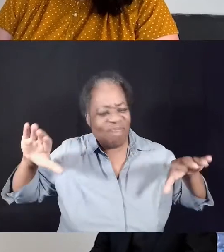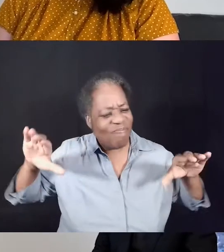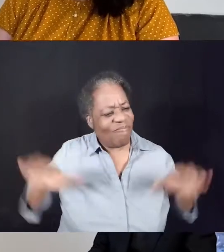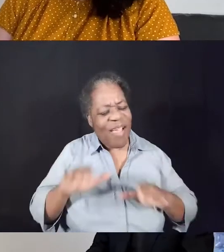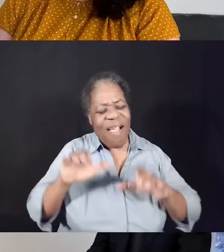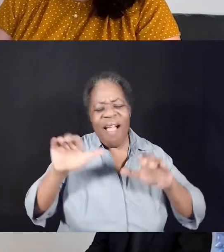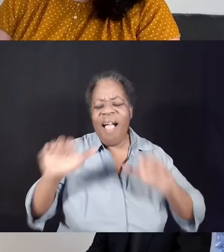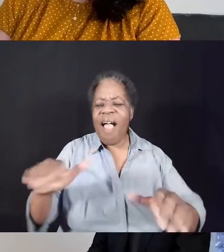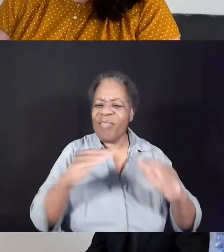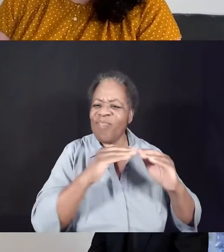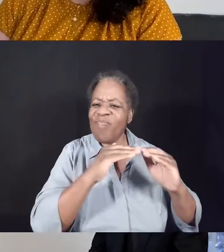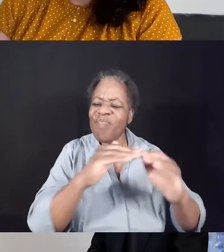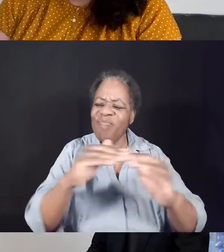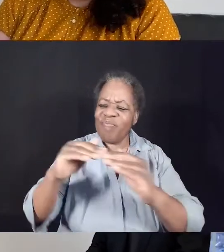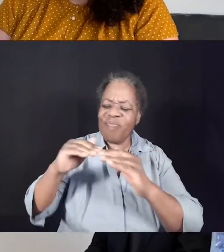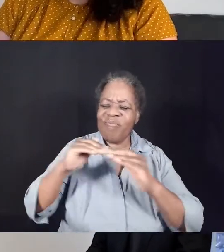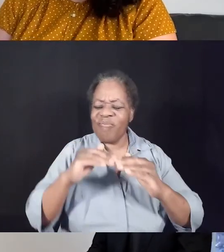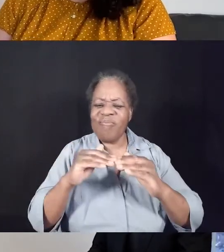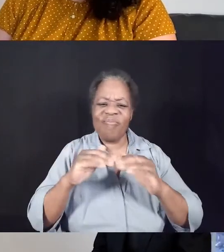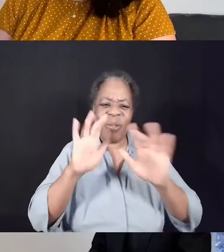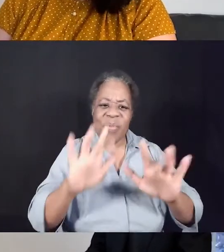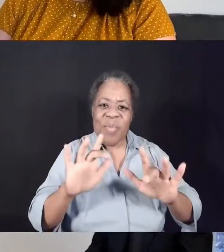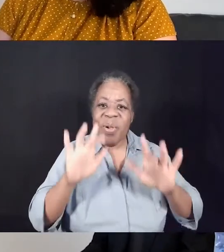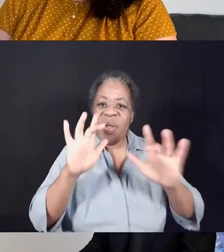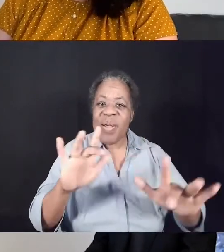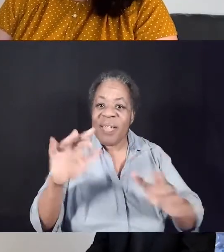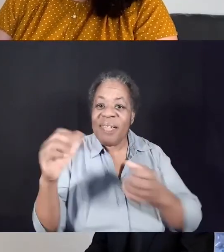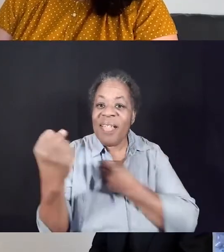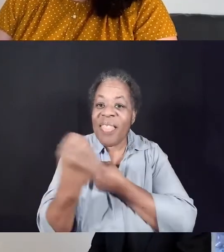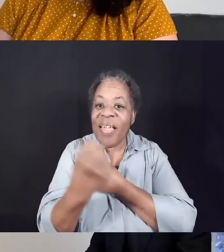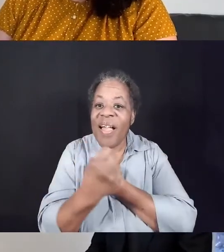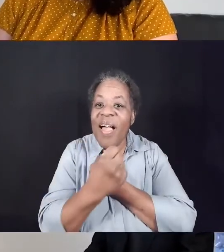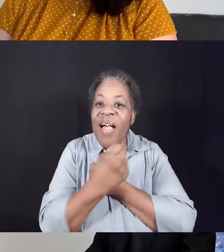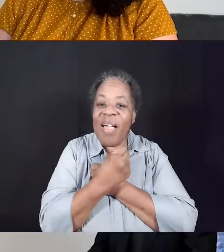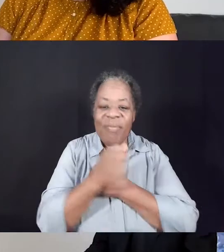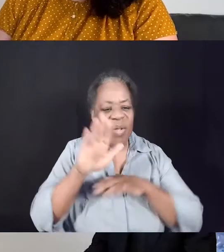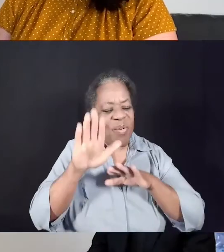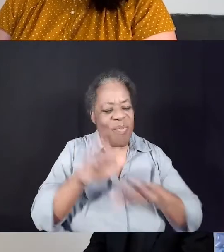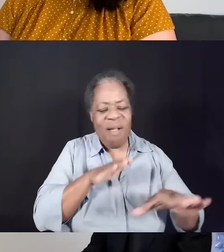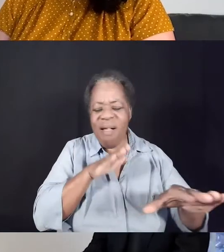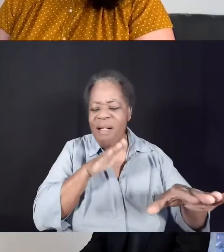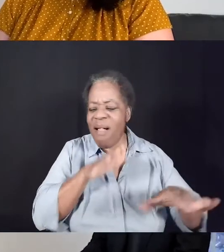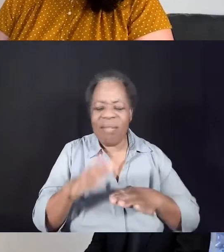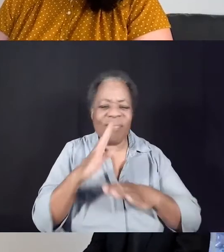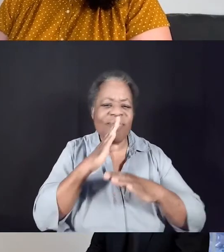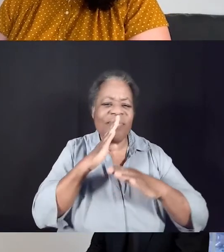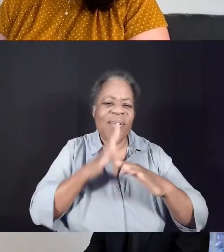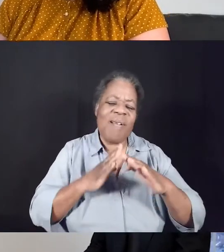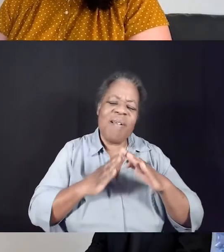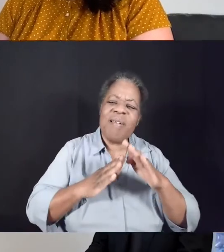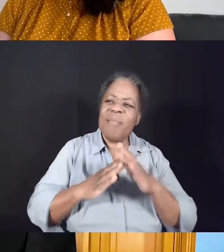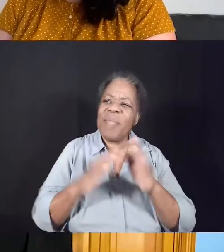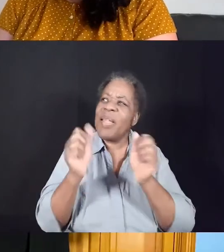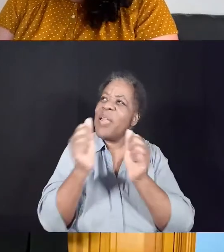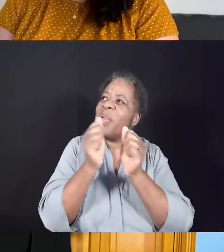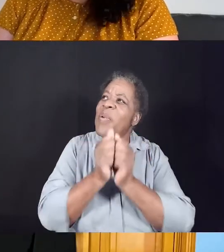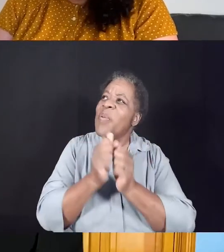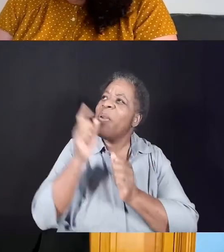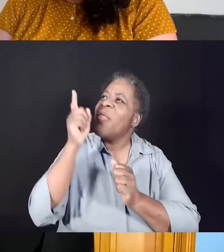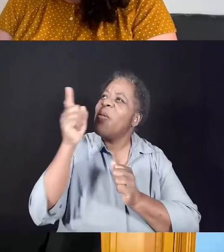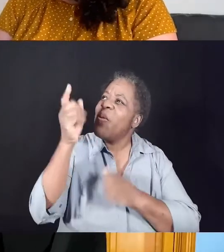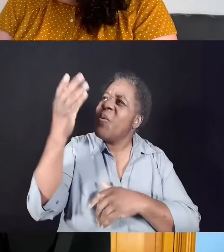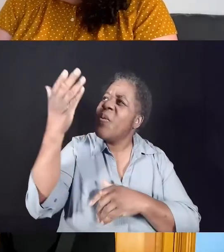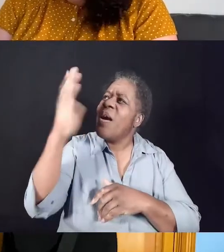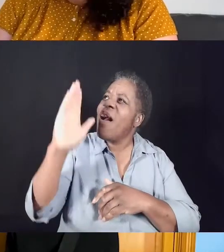love mercy, walk humbly with You, God, in